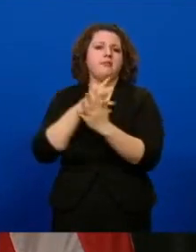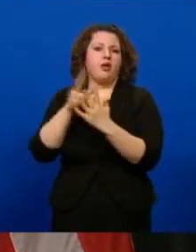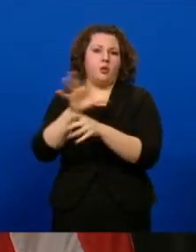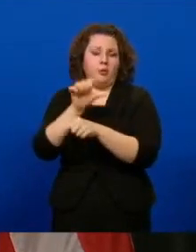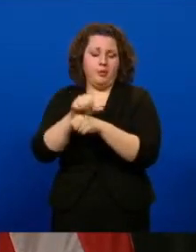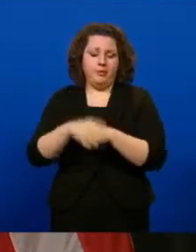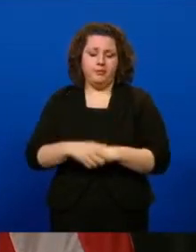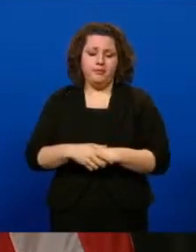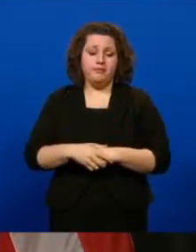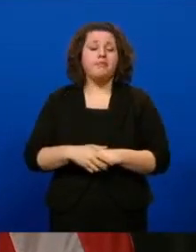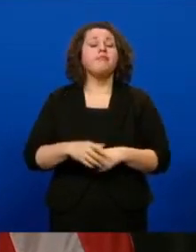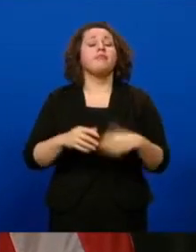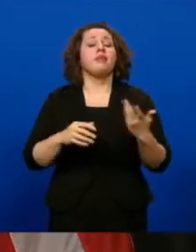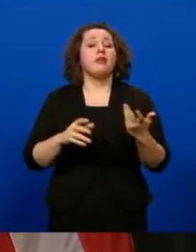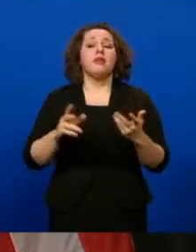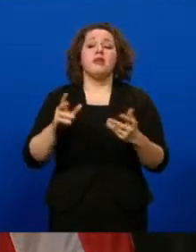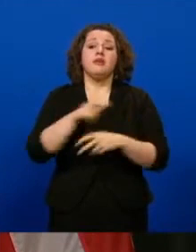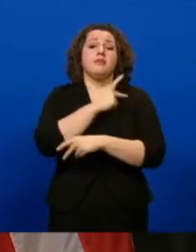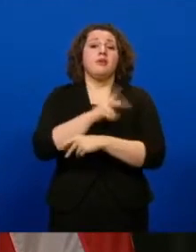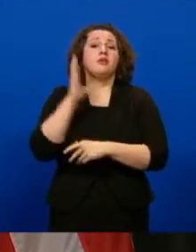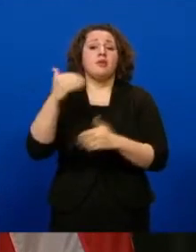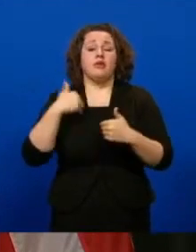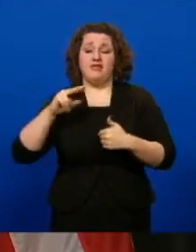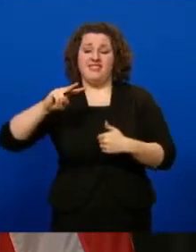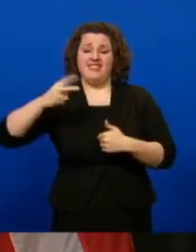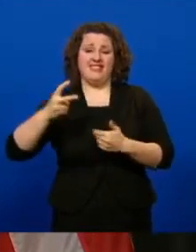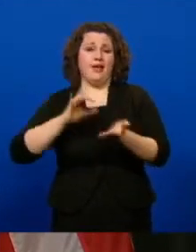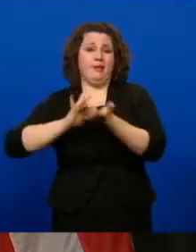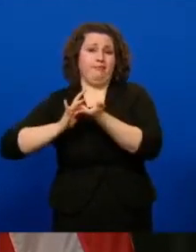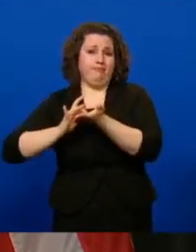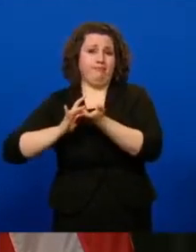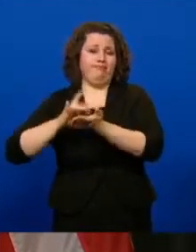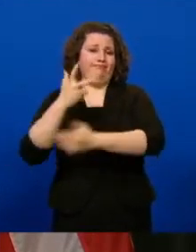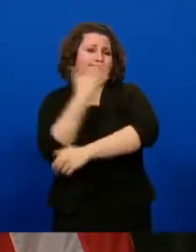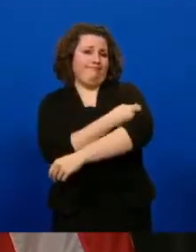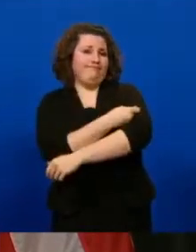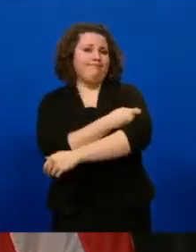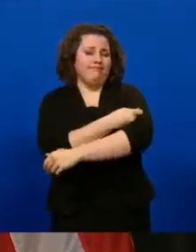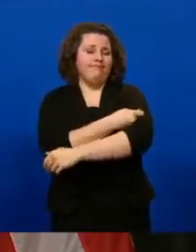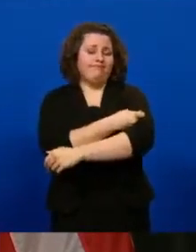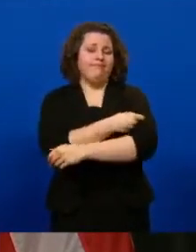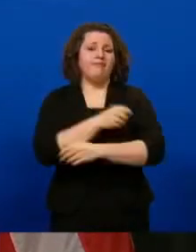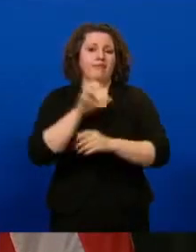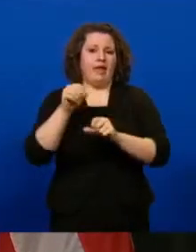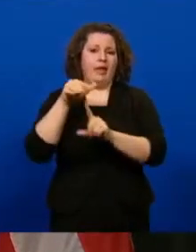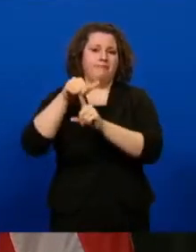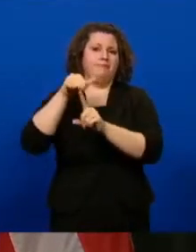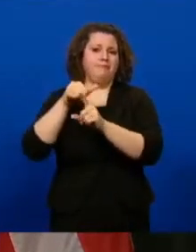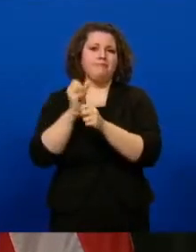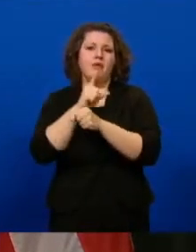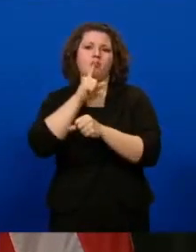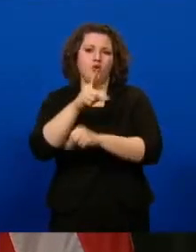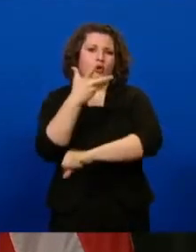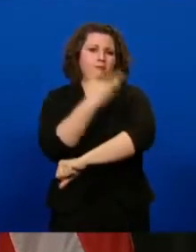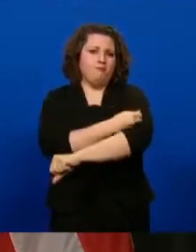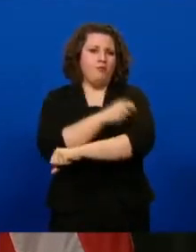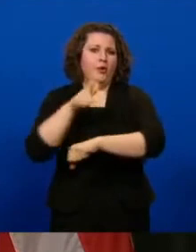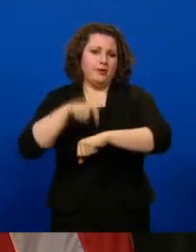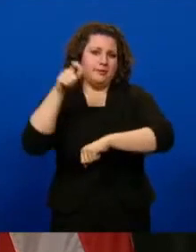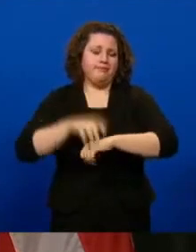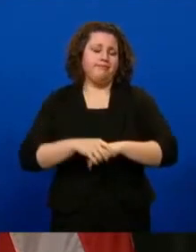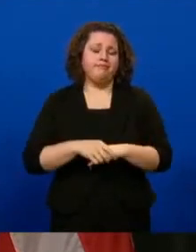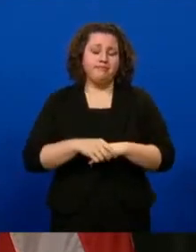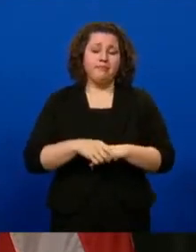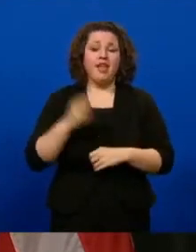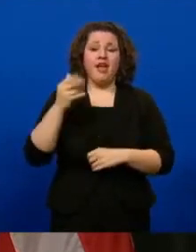Patients receive a second dose reminder as well to ensure that they receive their second dose as appropriate on the date that it's due. Hy-Vee's been